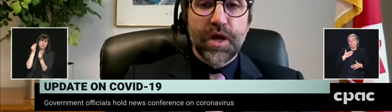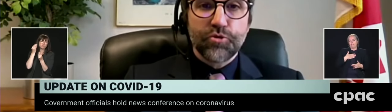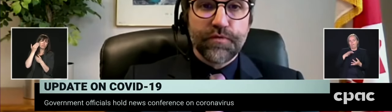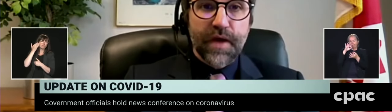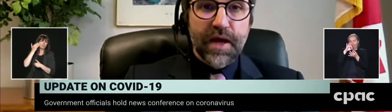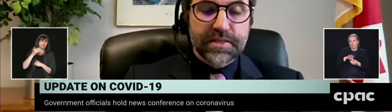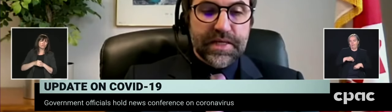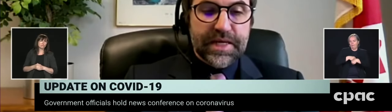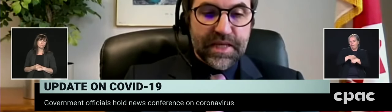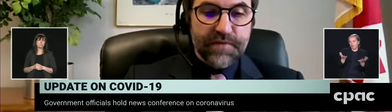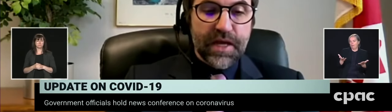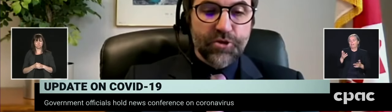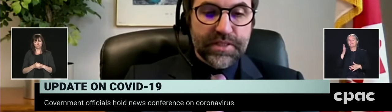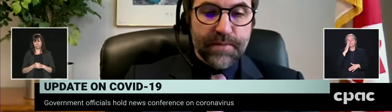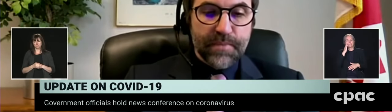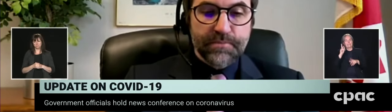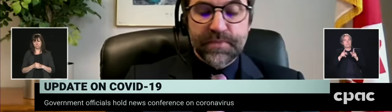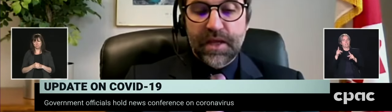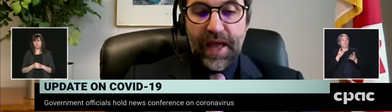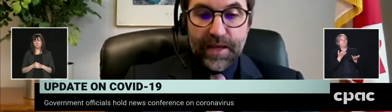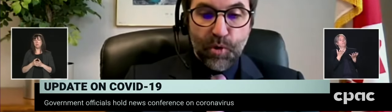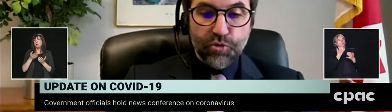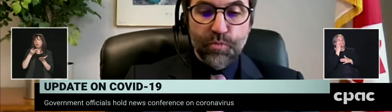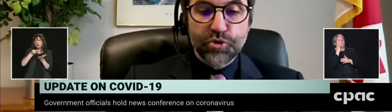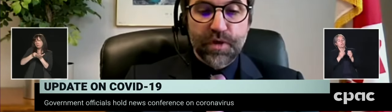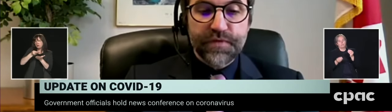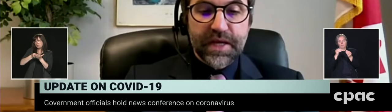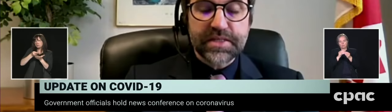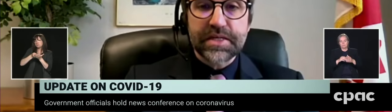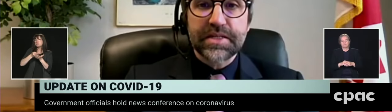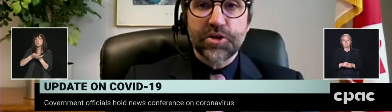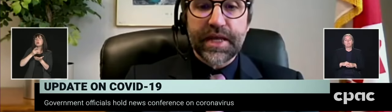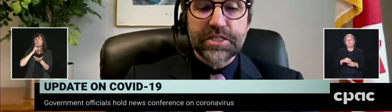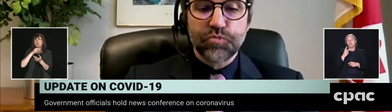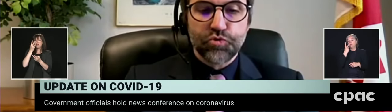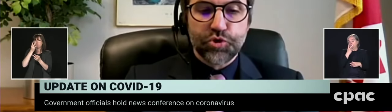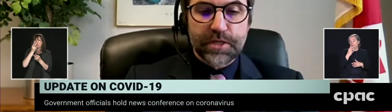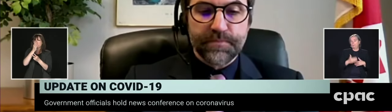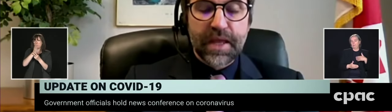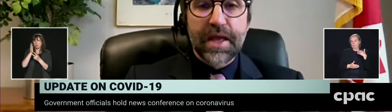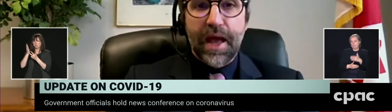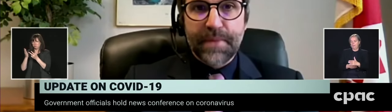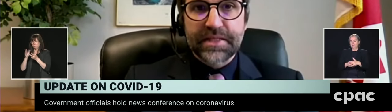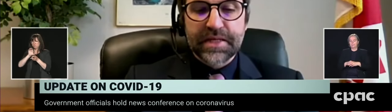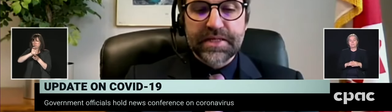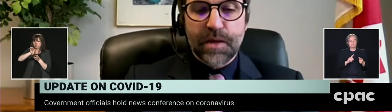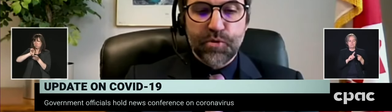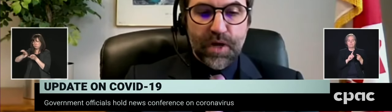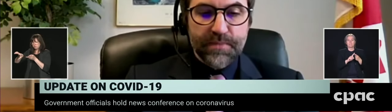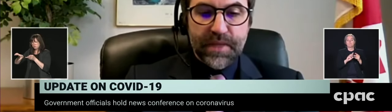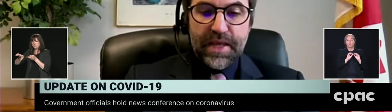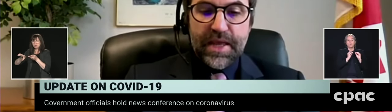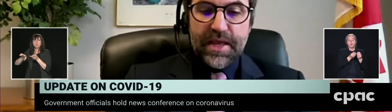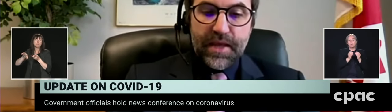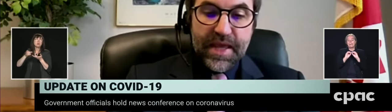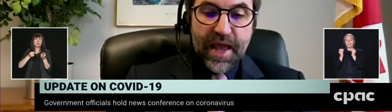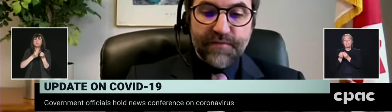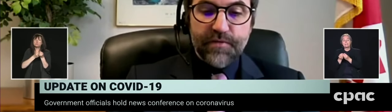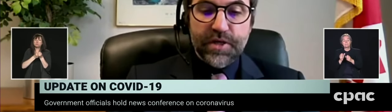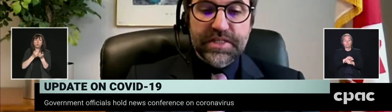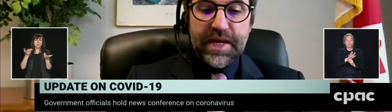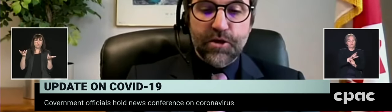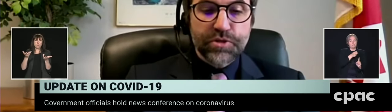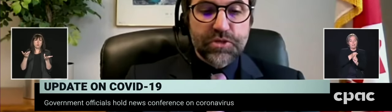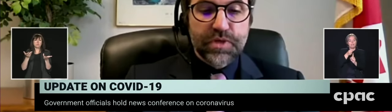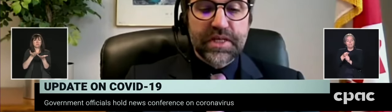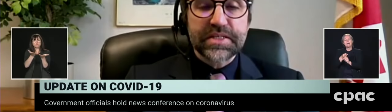distribué en deux phases et servira notamment à répondre aux besoins financiers des organismes touchés, à maintenir les emplois et à